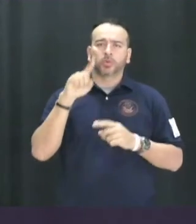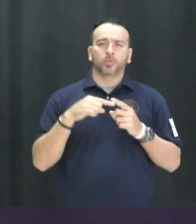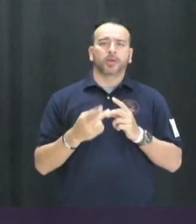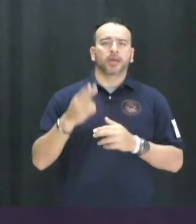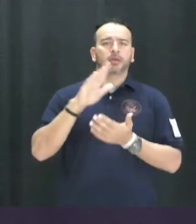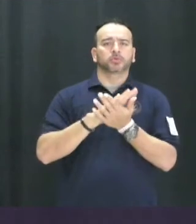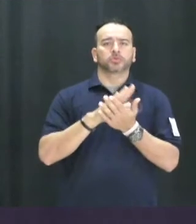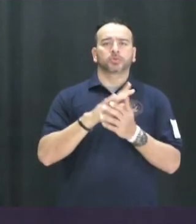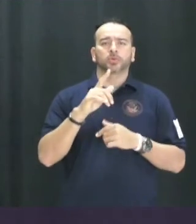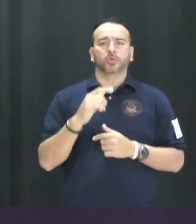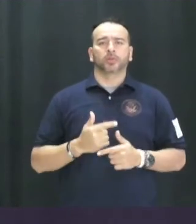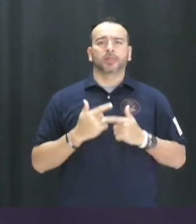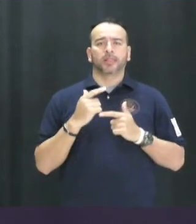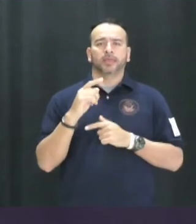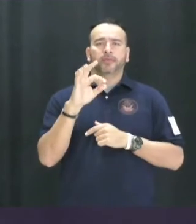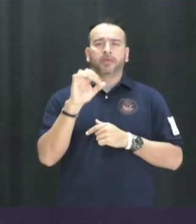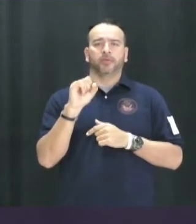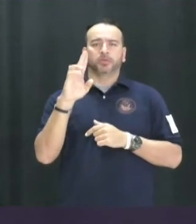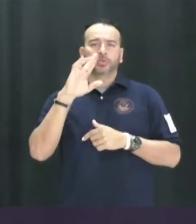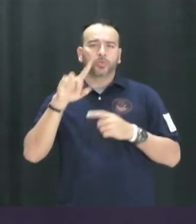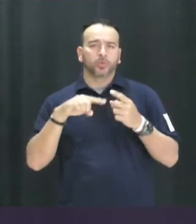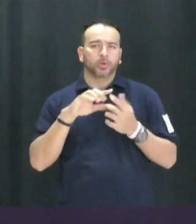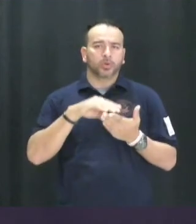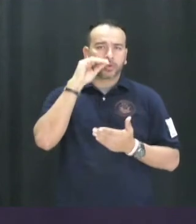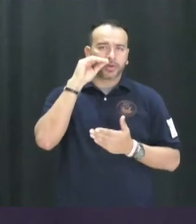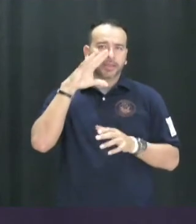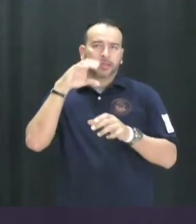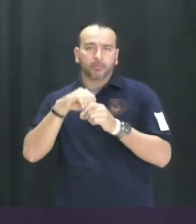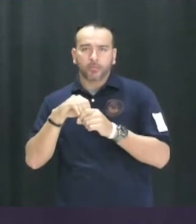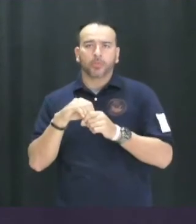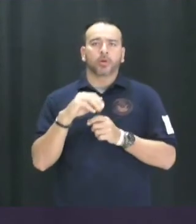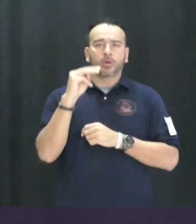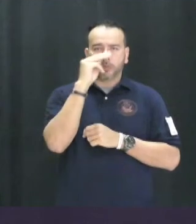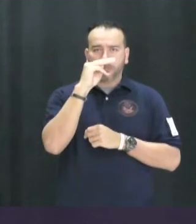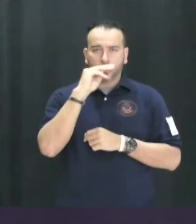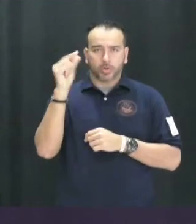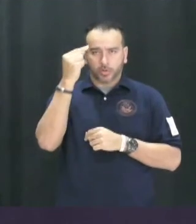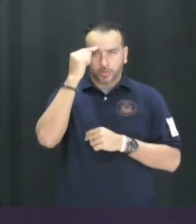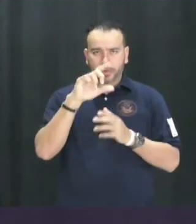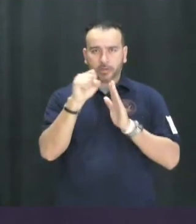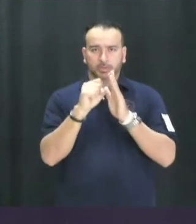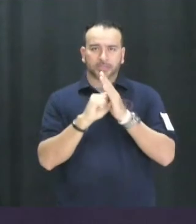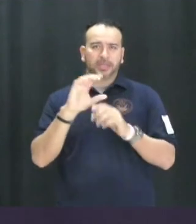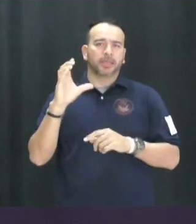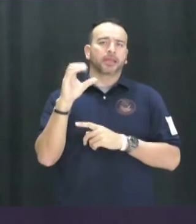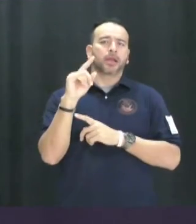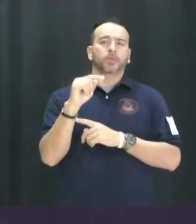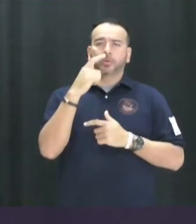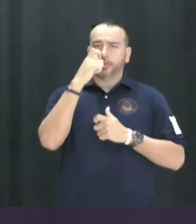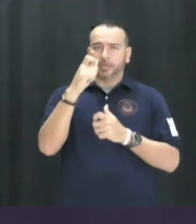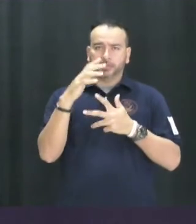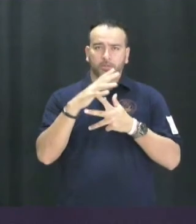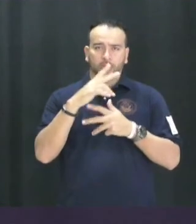students live on the FSU campus while learning about and participating in mock government at our state capitol. Interested juniors should